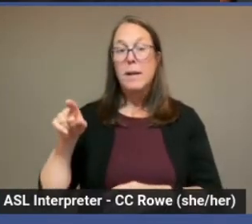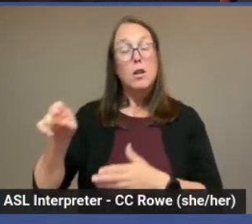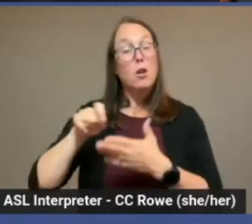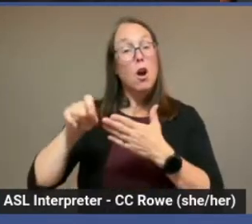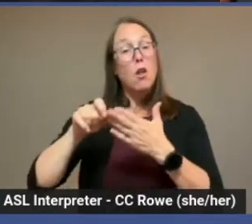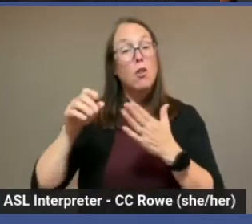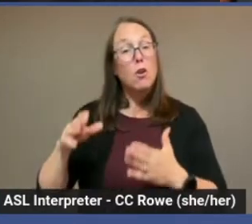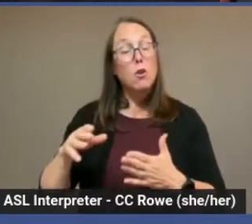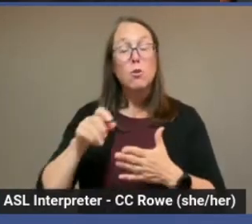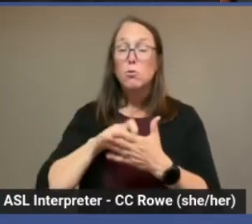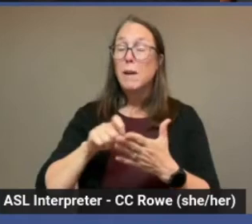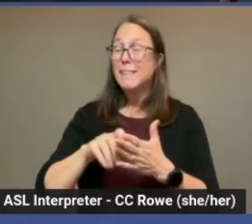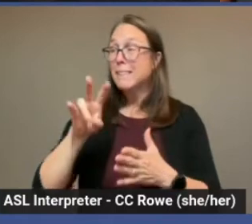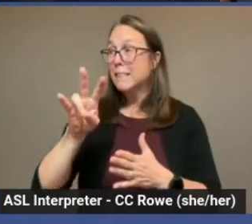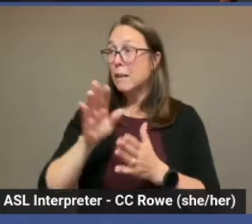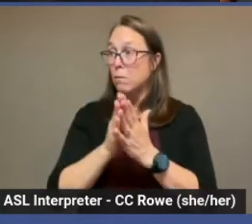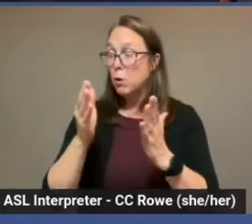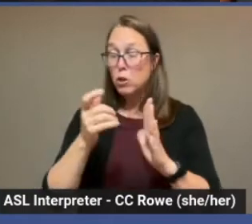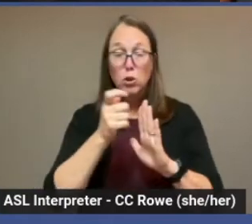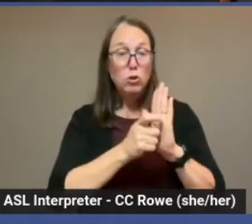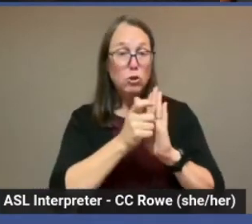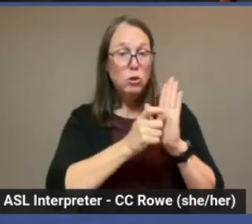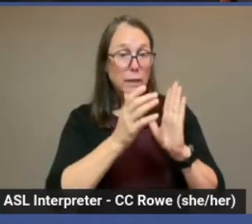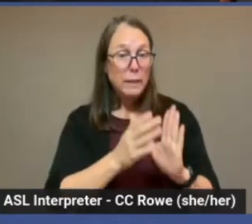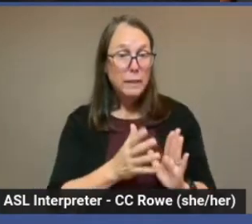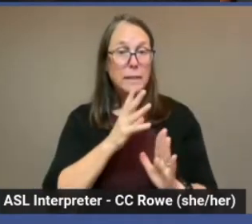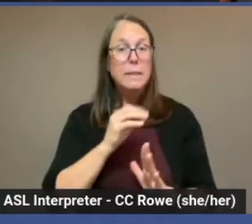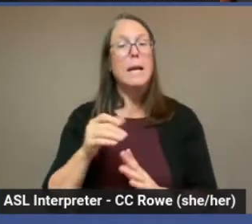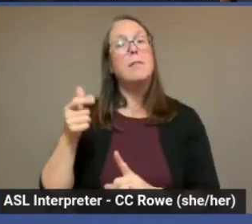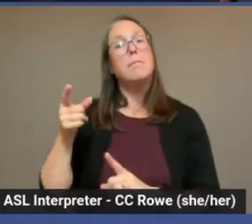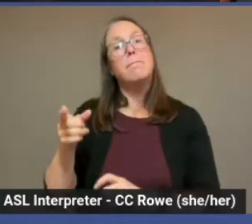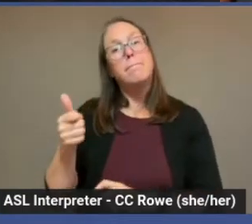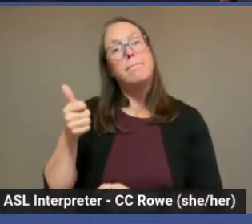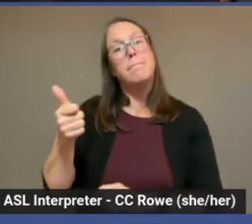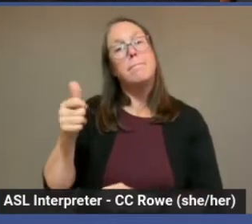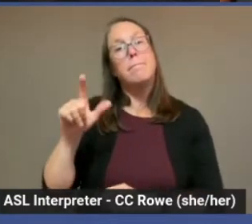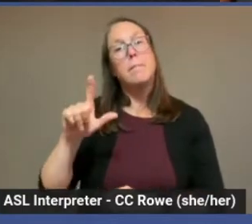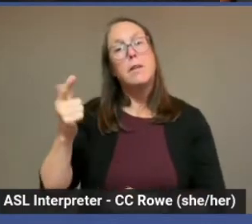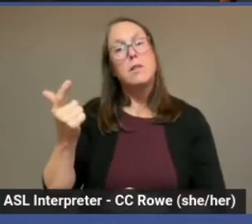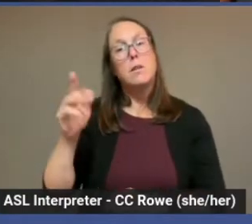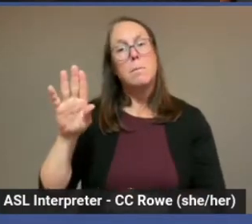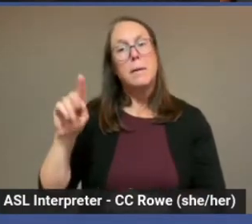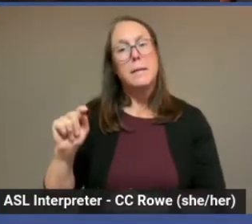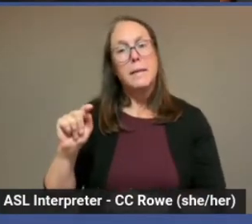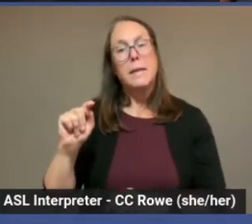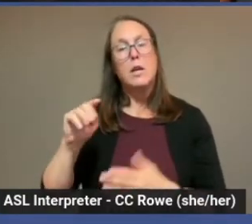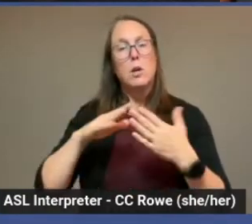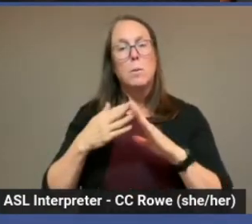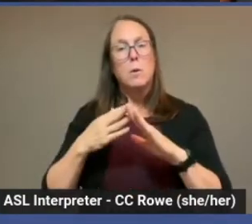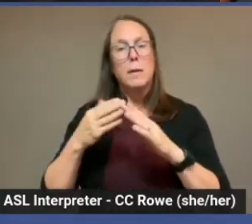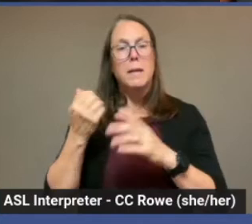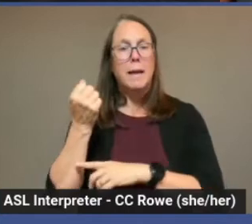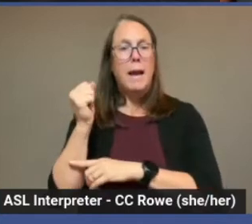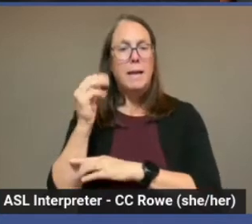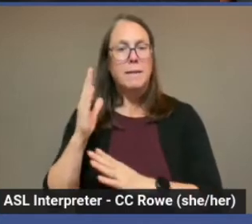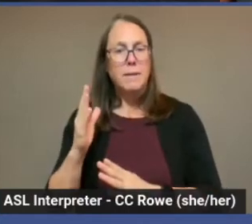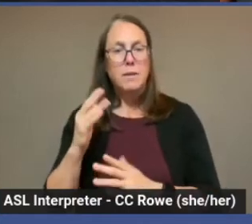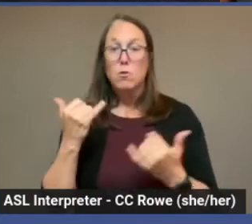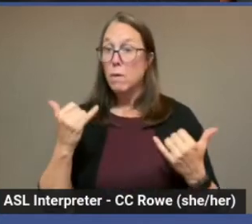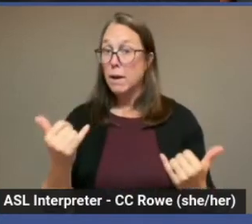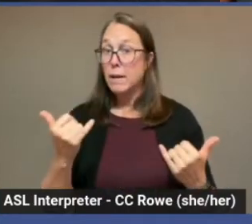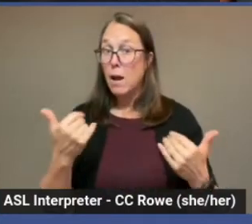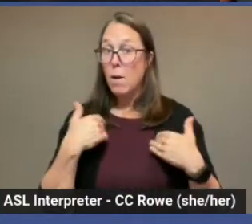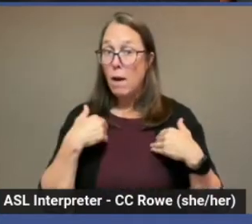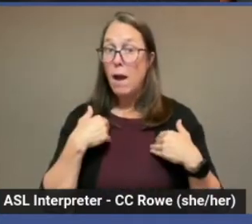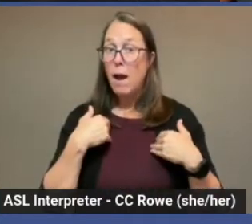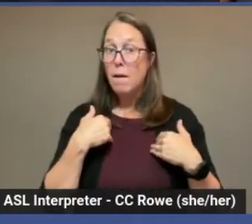seven books. He's a journalist and a self-proclaimed LGBT community activist. Right now he holds a weekly call-in